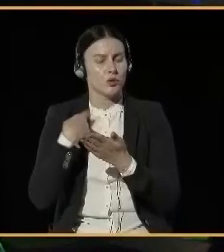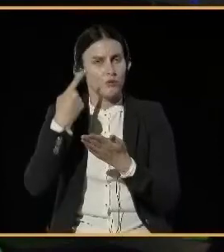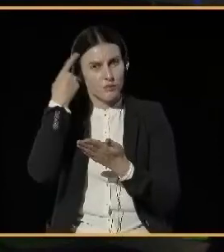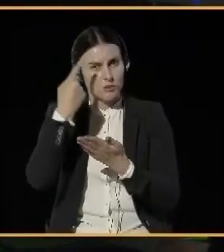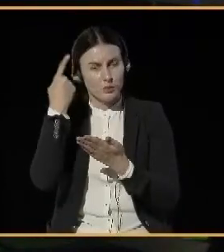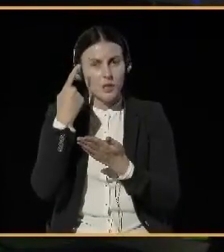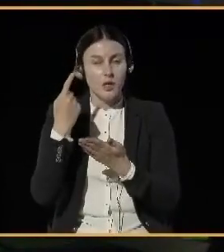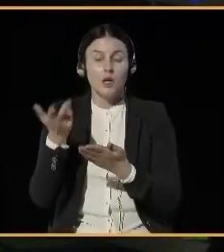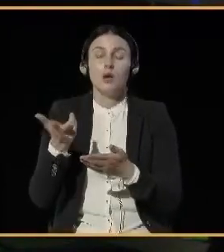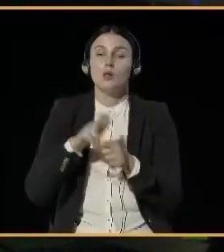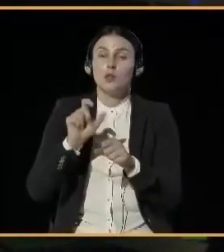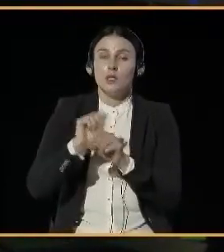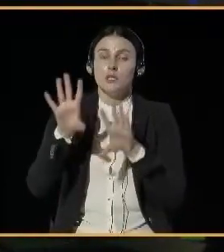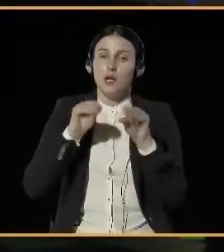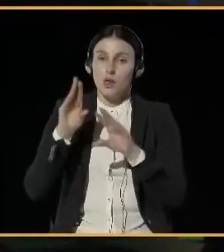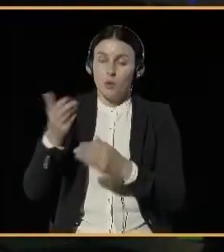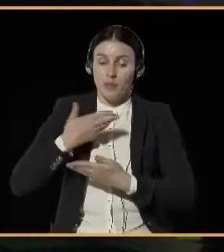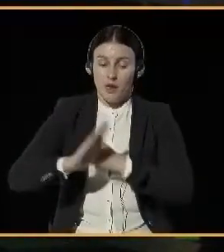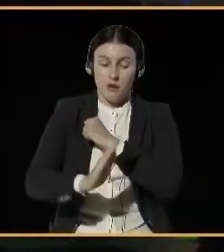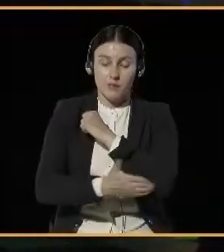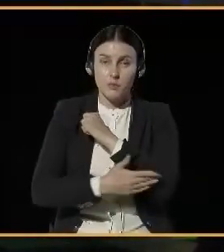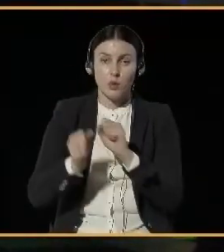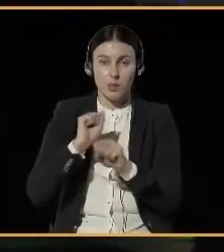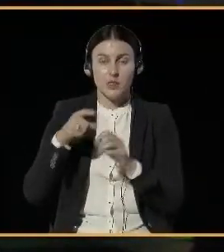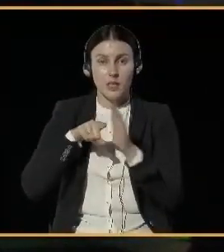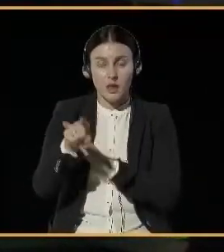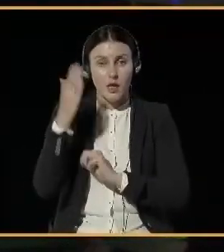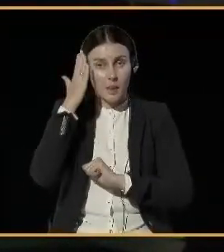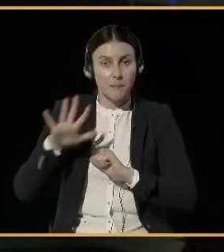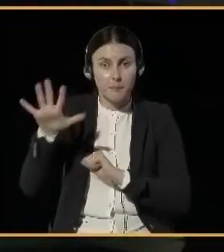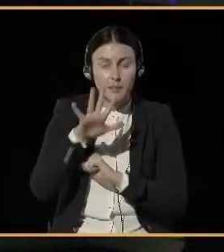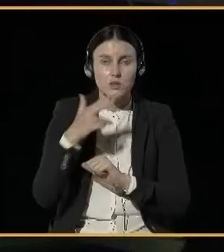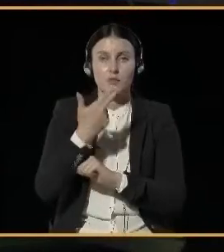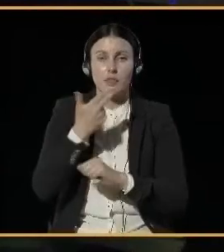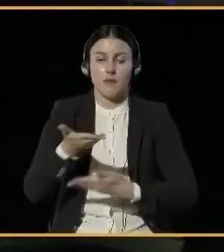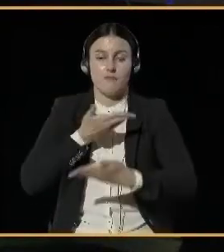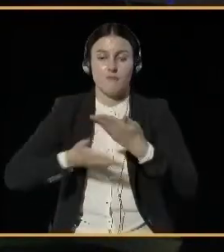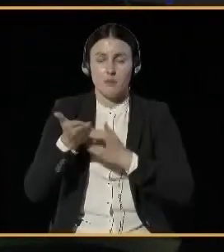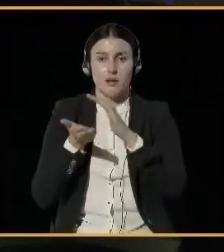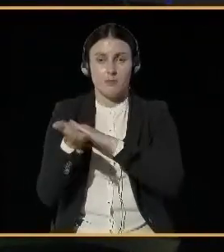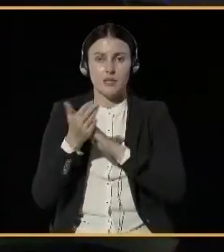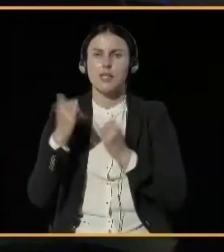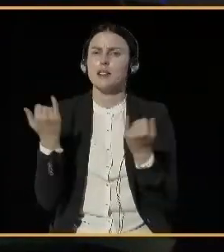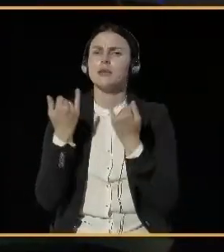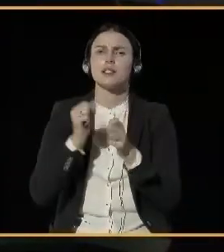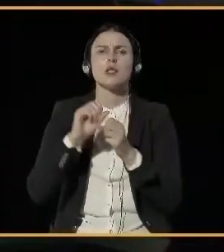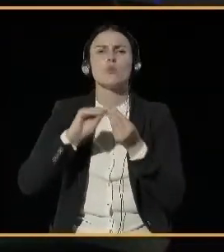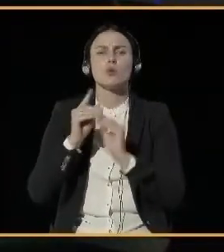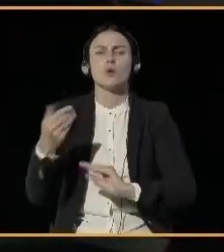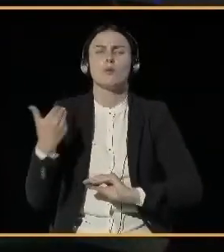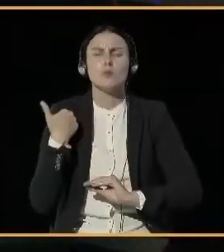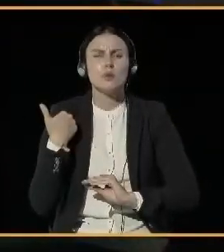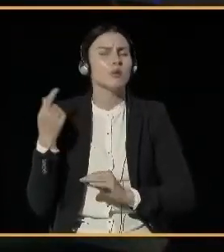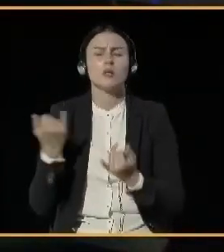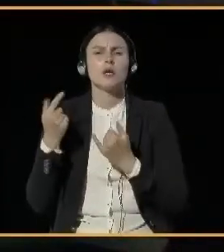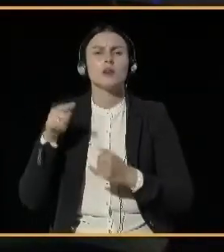the citizens to change the stoves. But what problems, what troubles have you encountered? And maybe there are some also good suggestions how